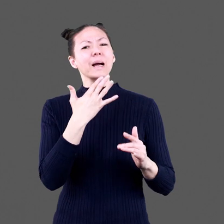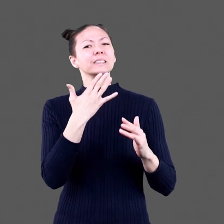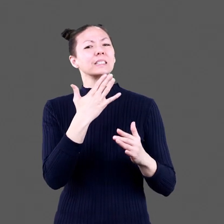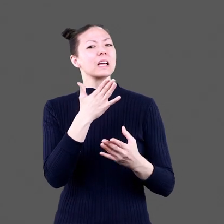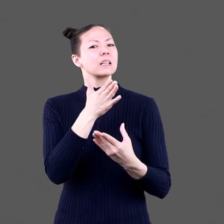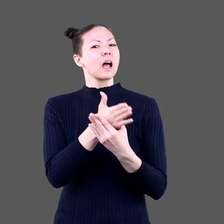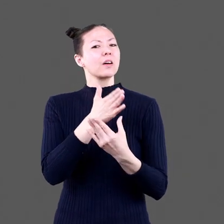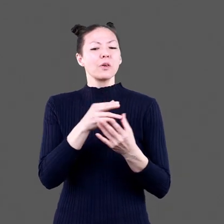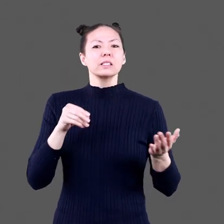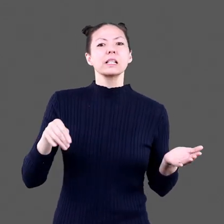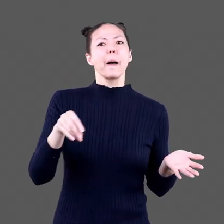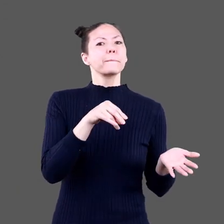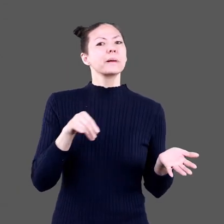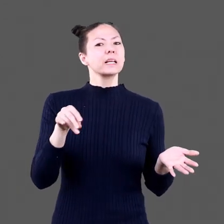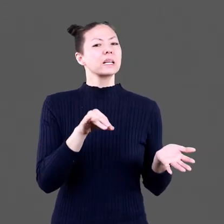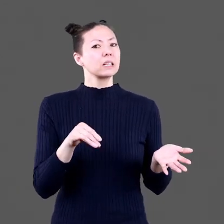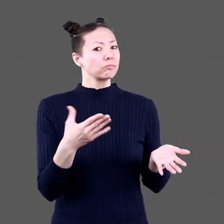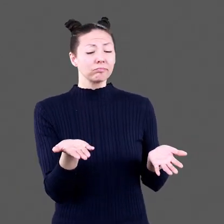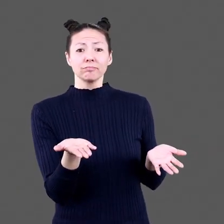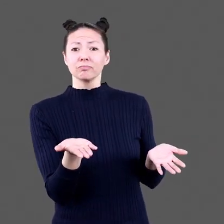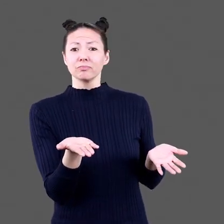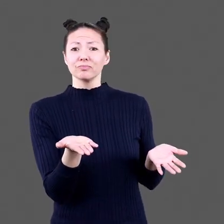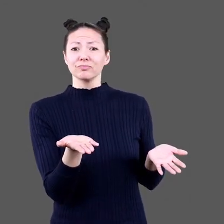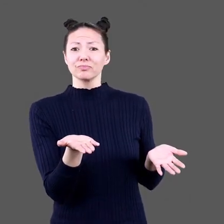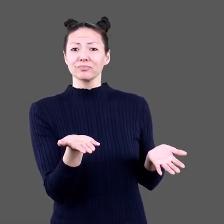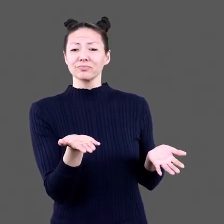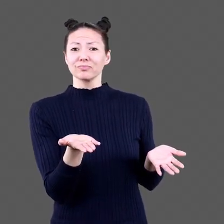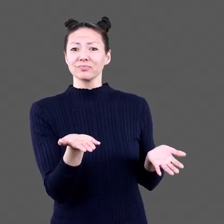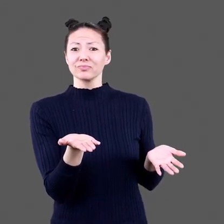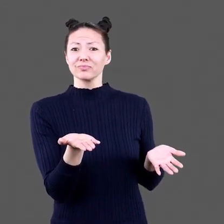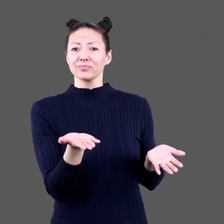feel about spicy taco toppings?